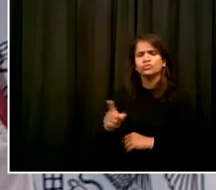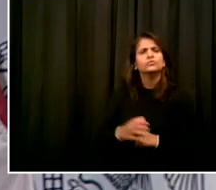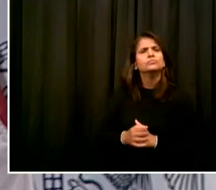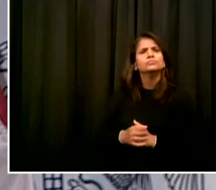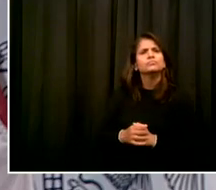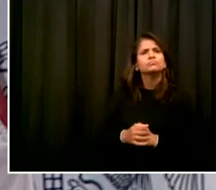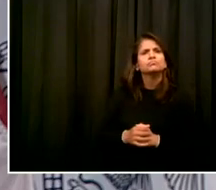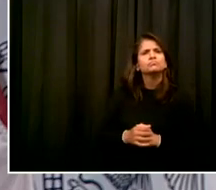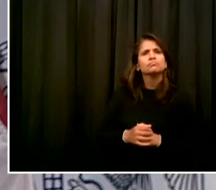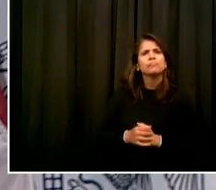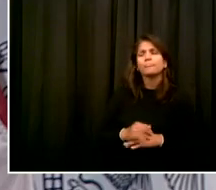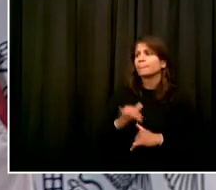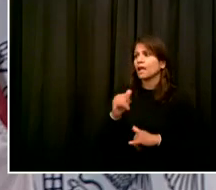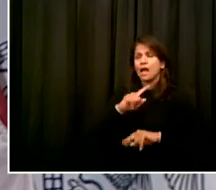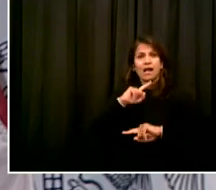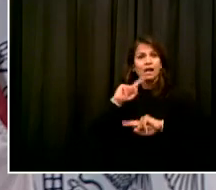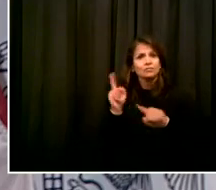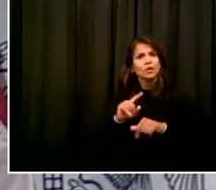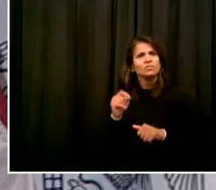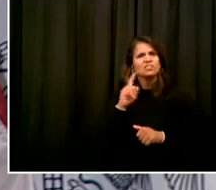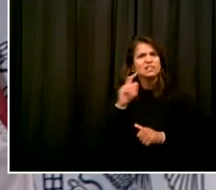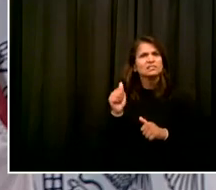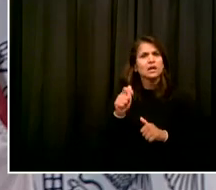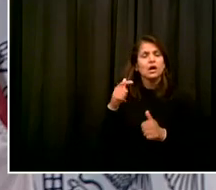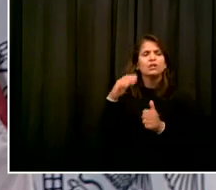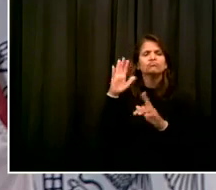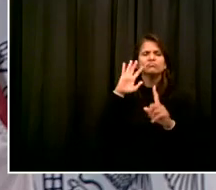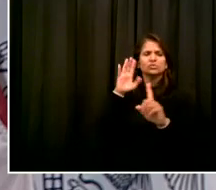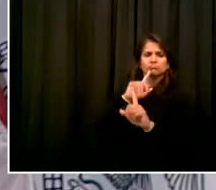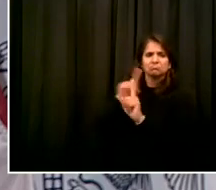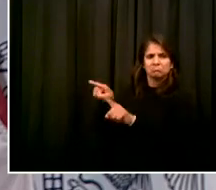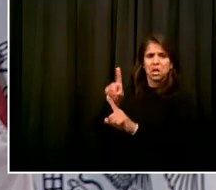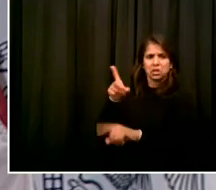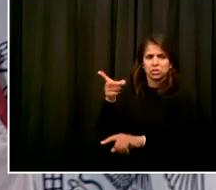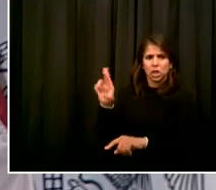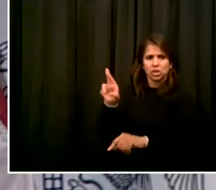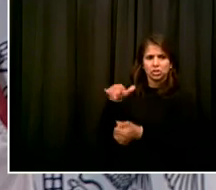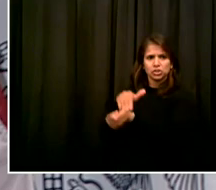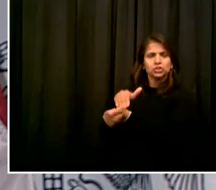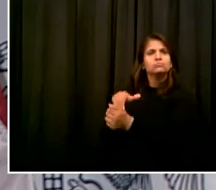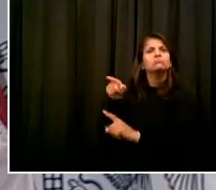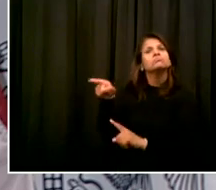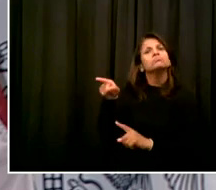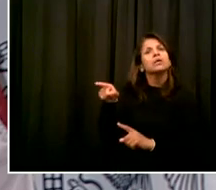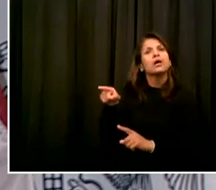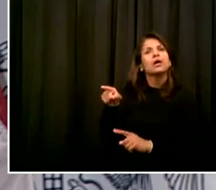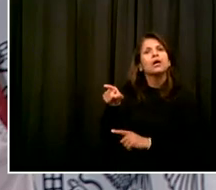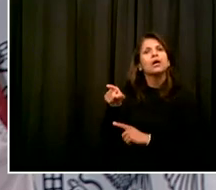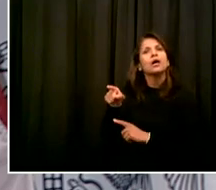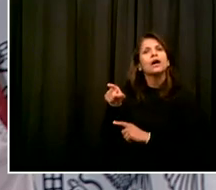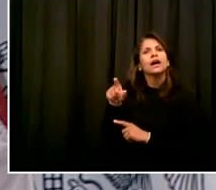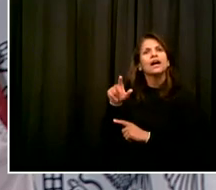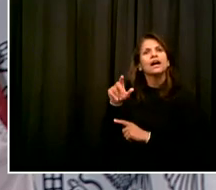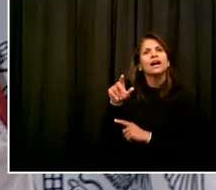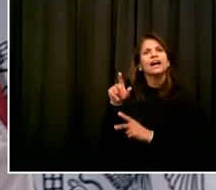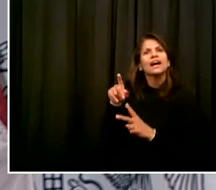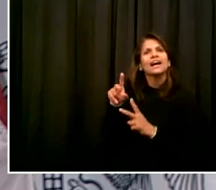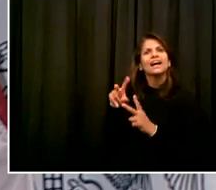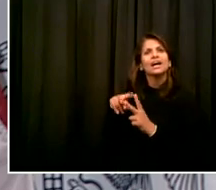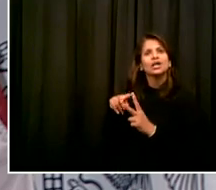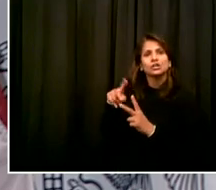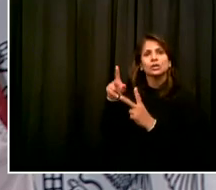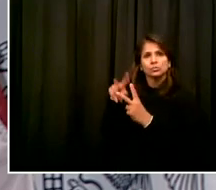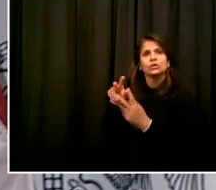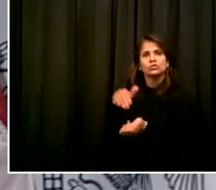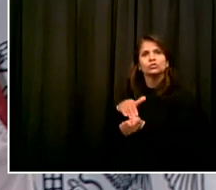Jake, first of all, Dr. Choksi and Dr. Varmo confirmed, the last I heard that we were coming in under four